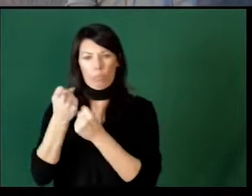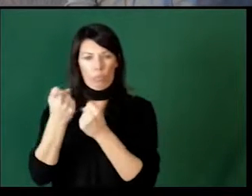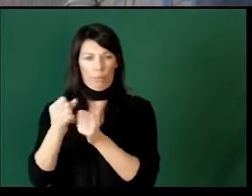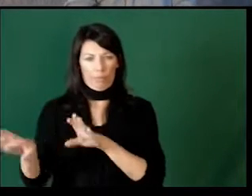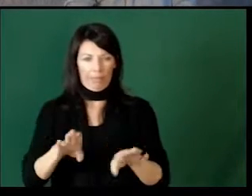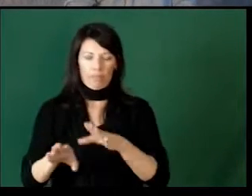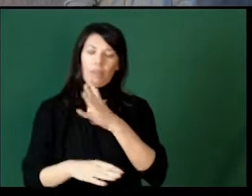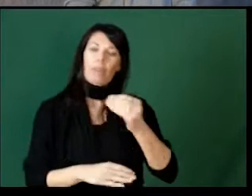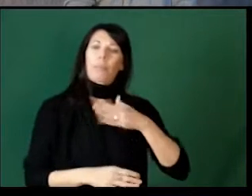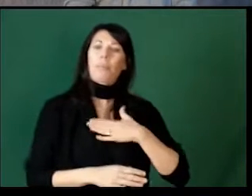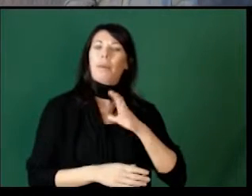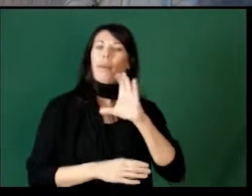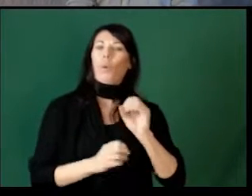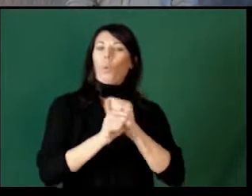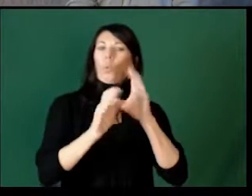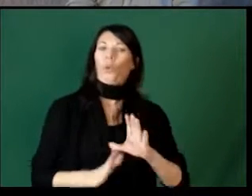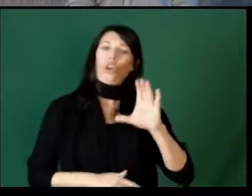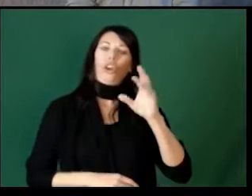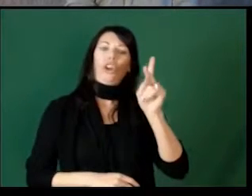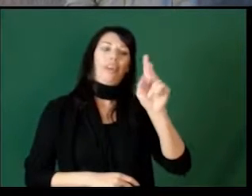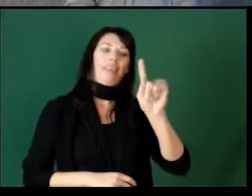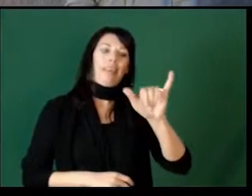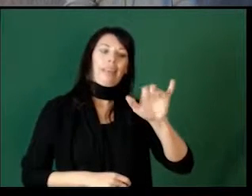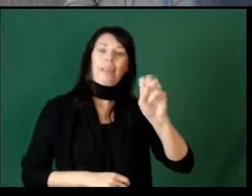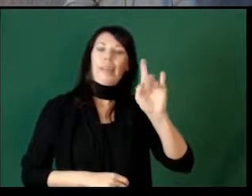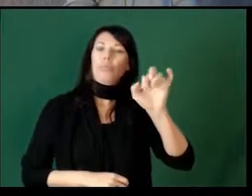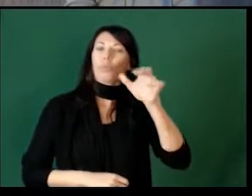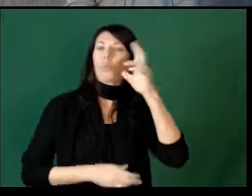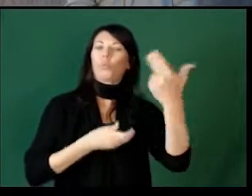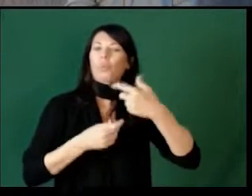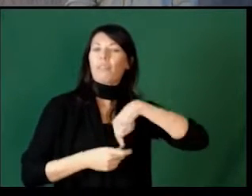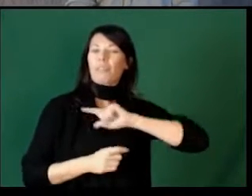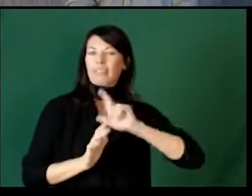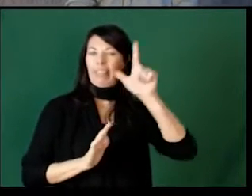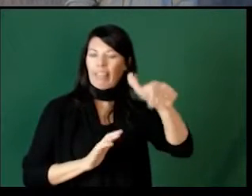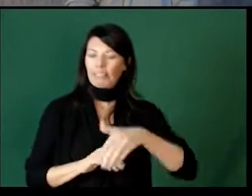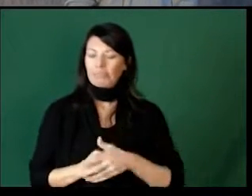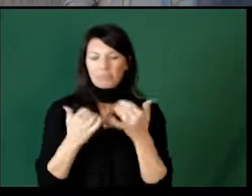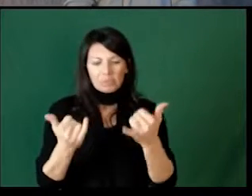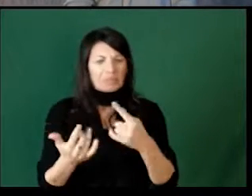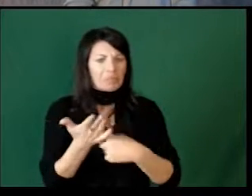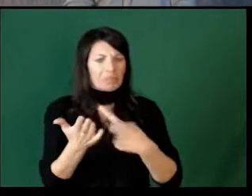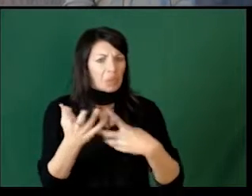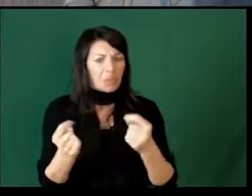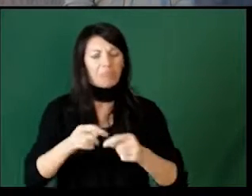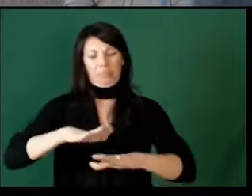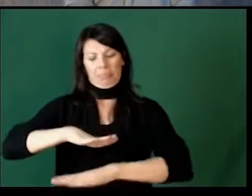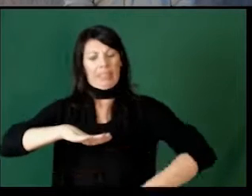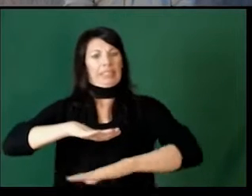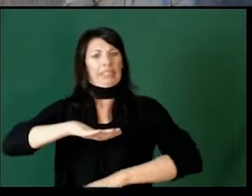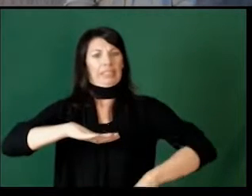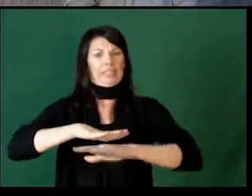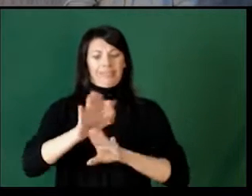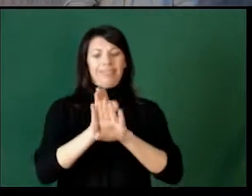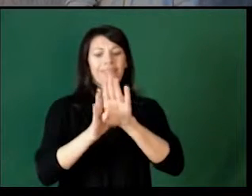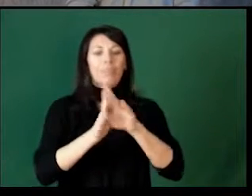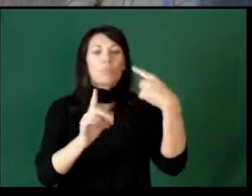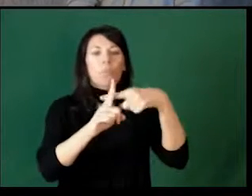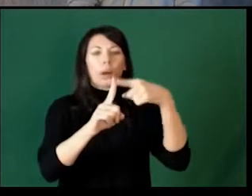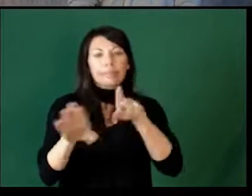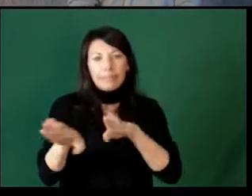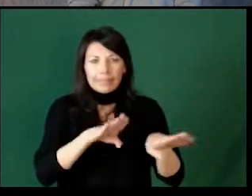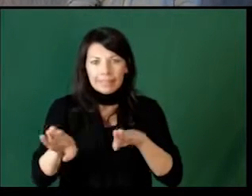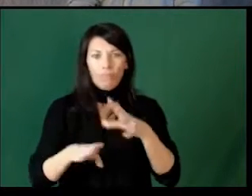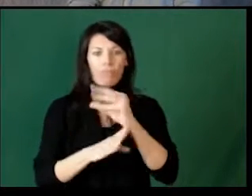colleague Kathy Emter will join later. The overview of this presentation includes discussing basics, developing